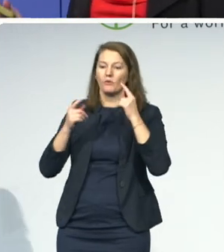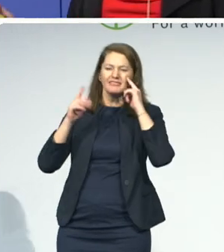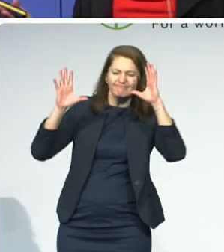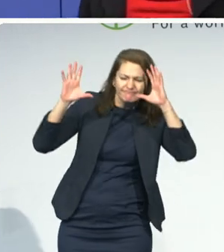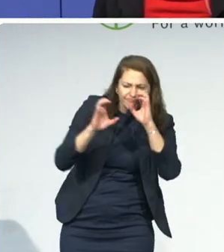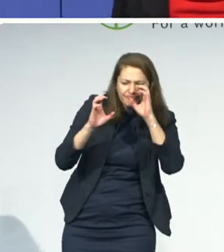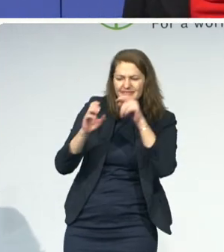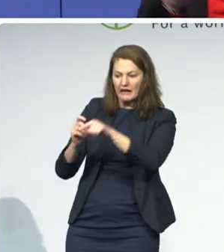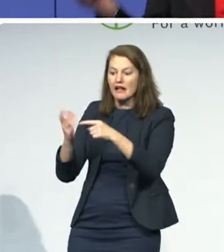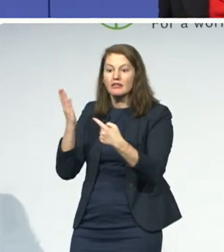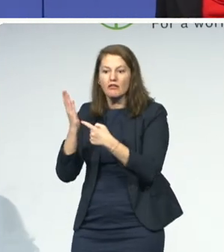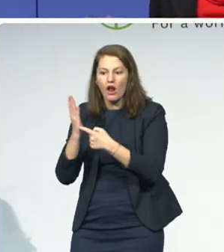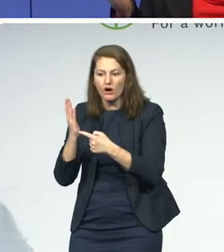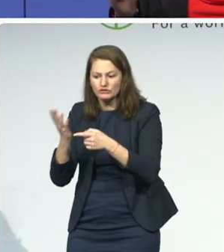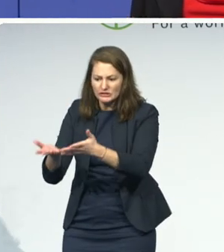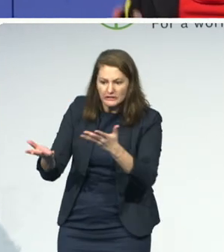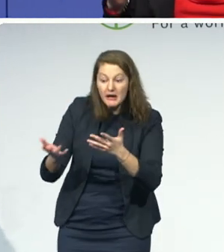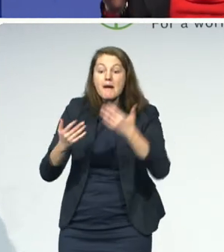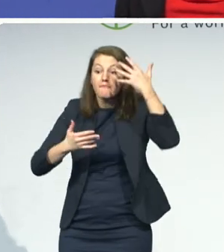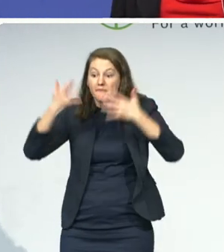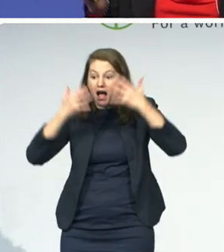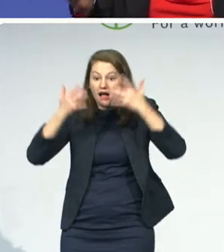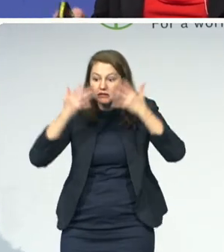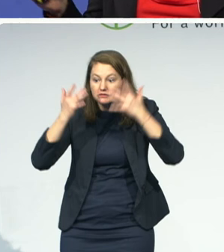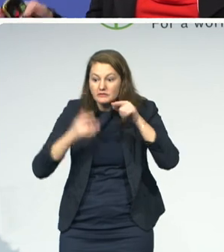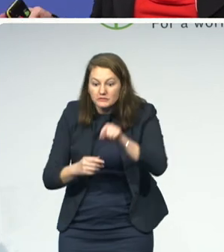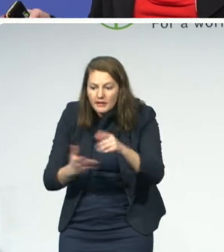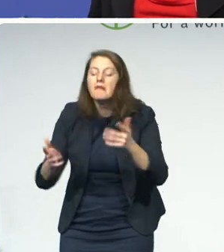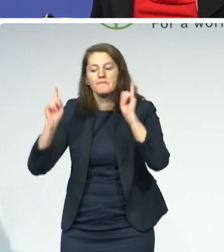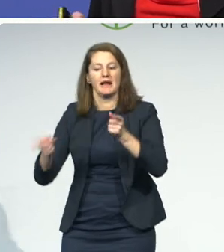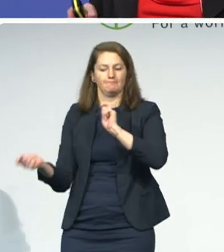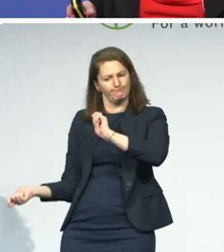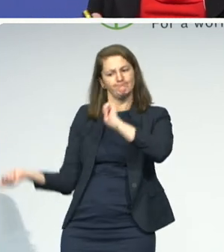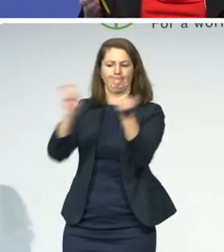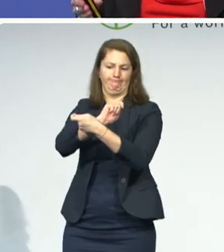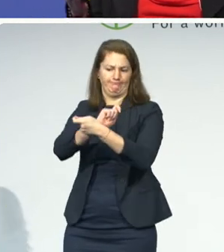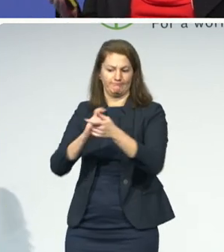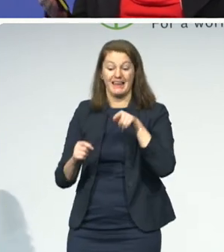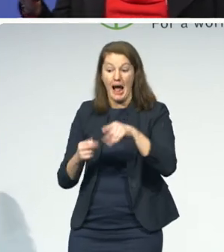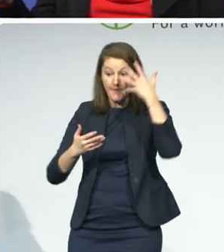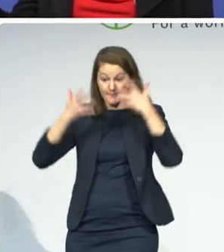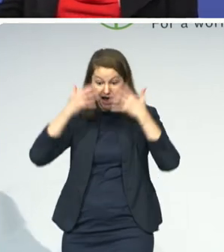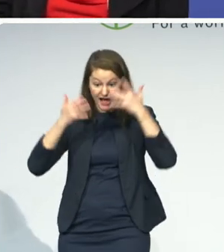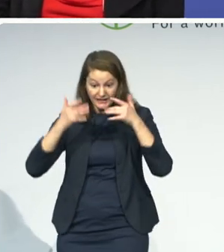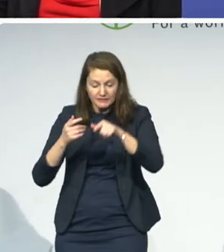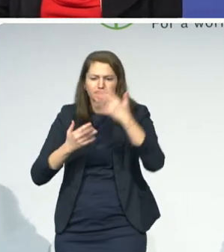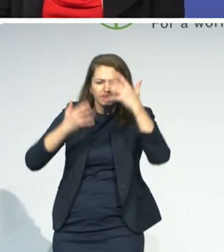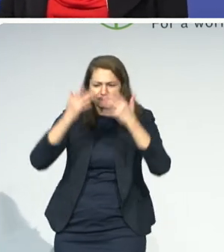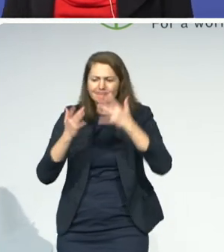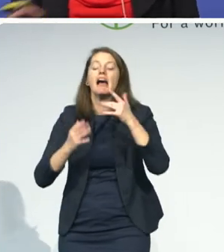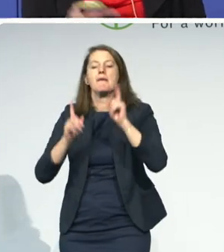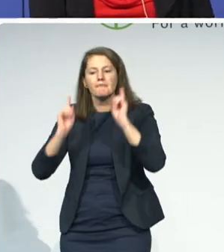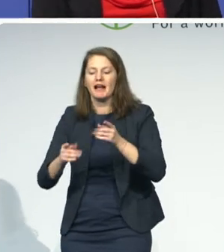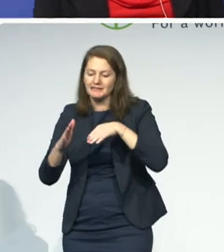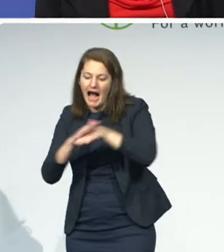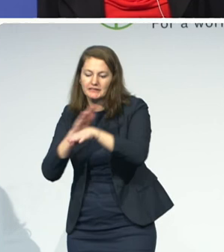change that and make math and science fully accessible for every child around the world, so that they can not just read a nice novel,